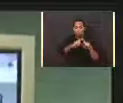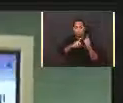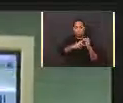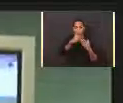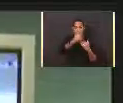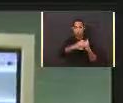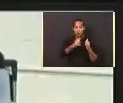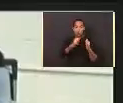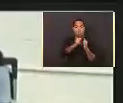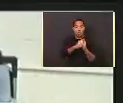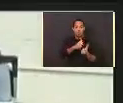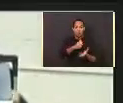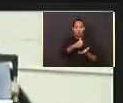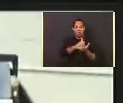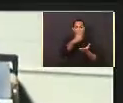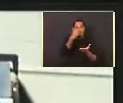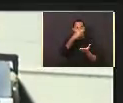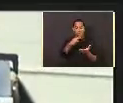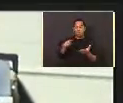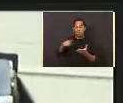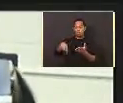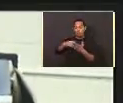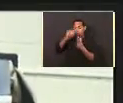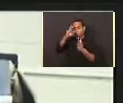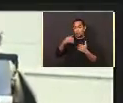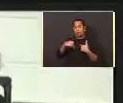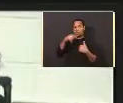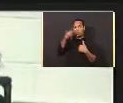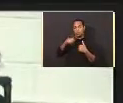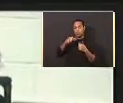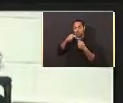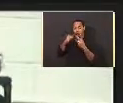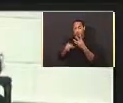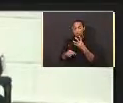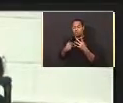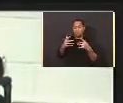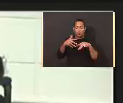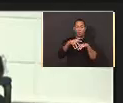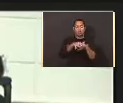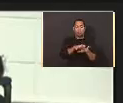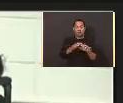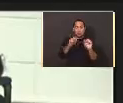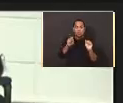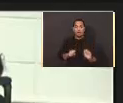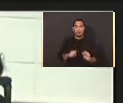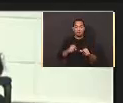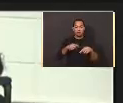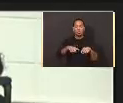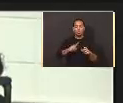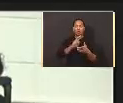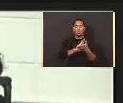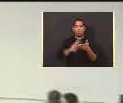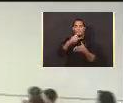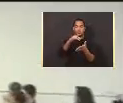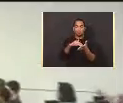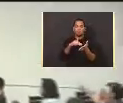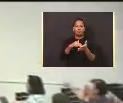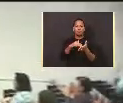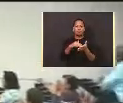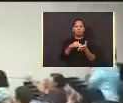with alternatives to ensure their full participation during their academic life through the use of assistive technology.